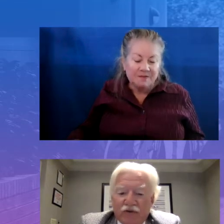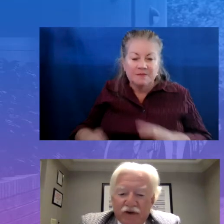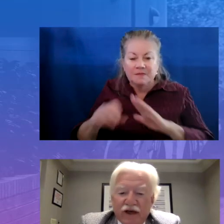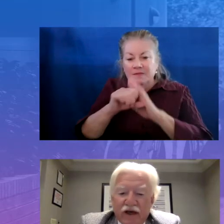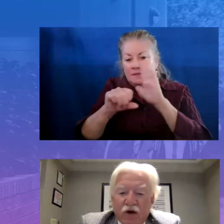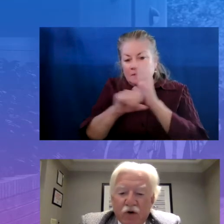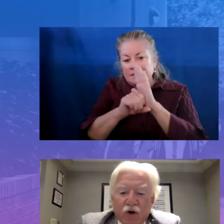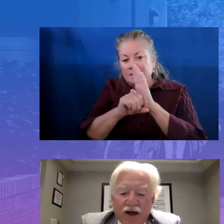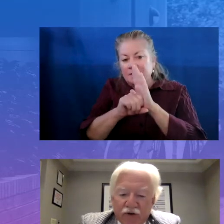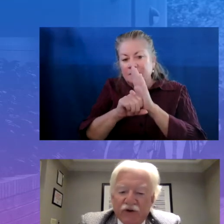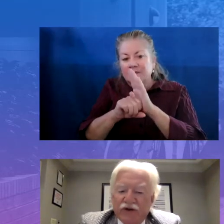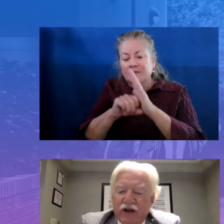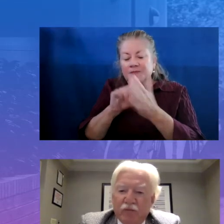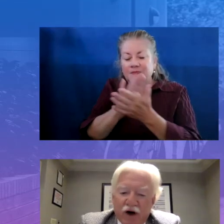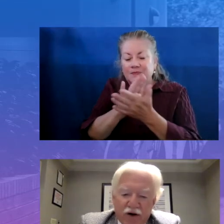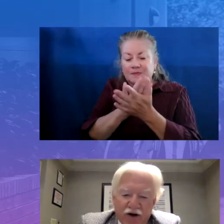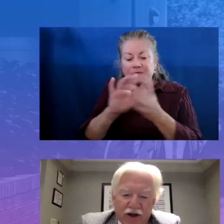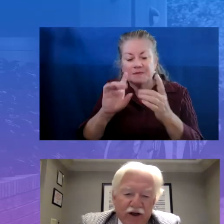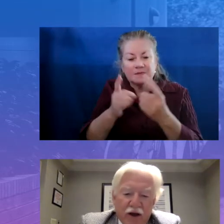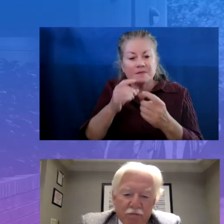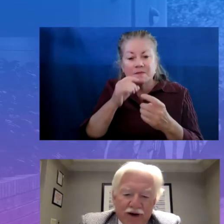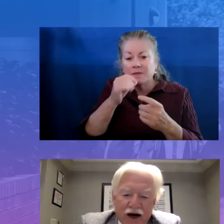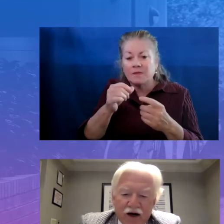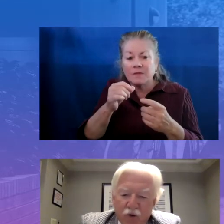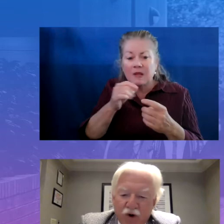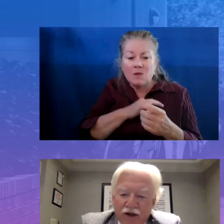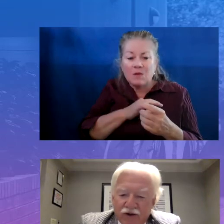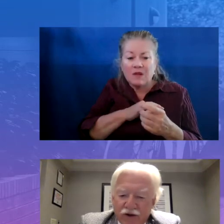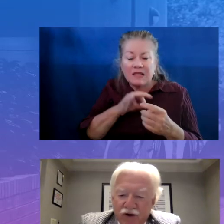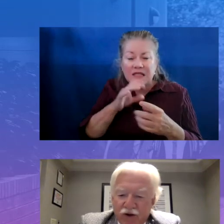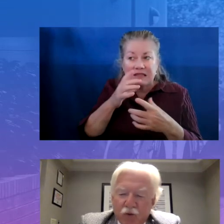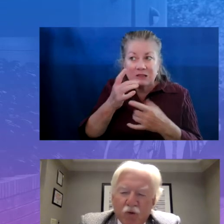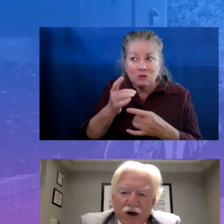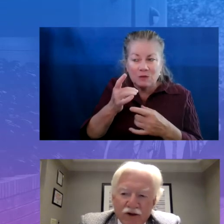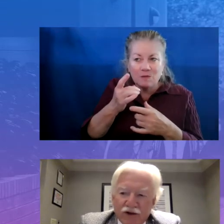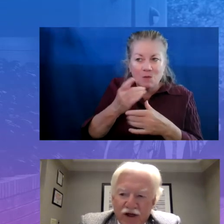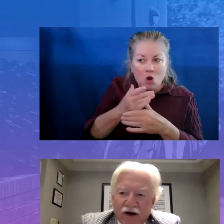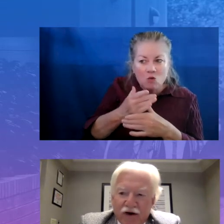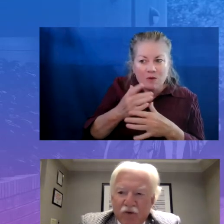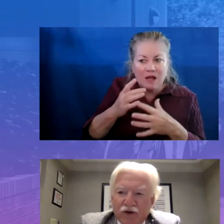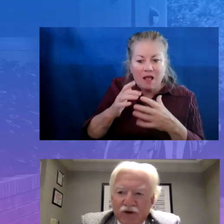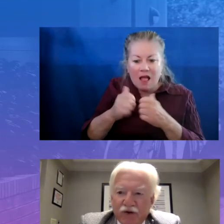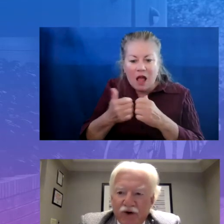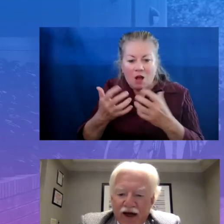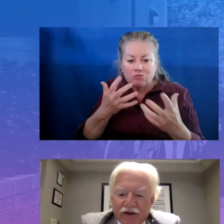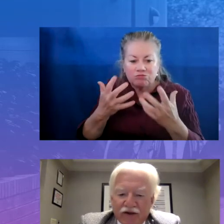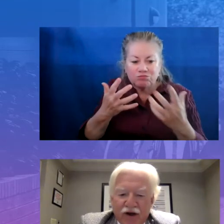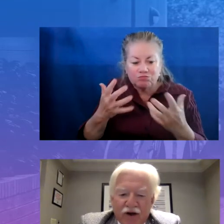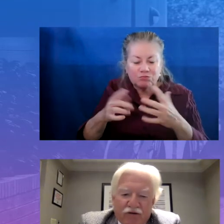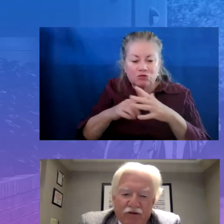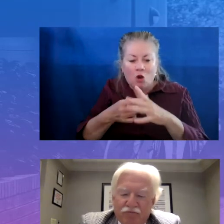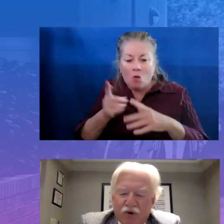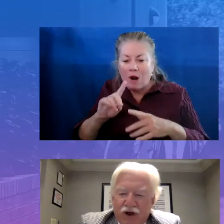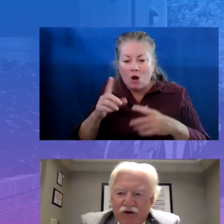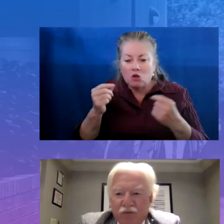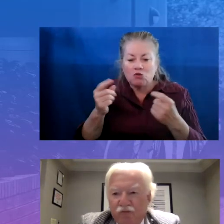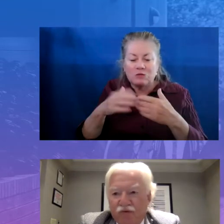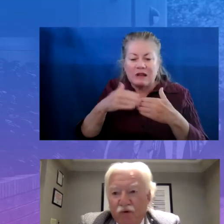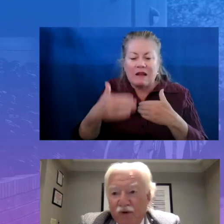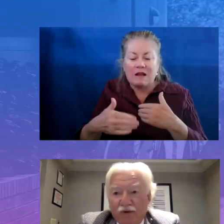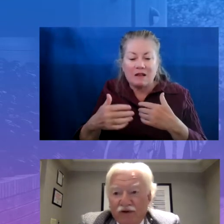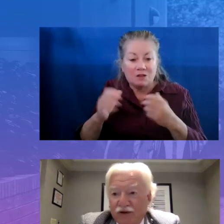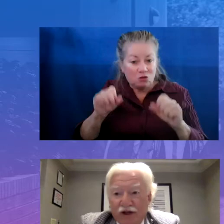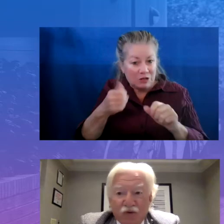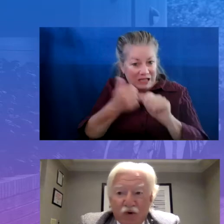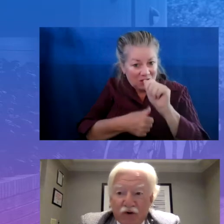nonprofits who are interested in partnering but aren't quite sure where to start and what to do next? Could each of